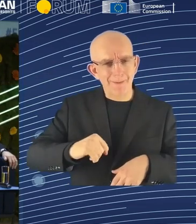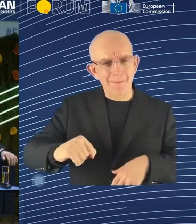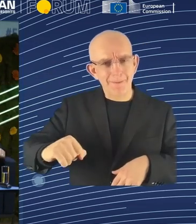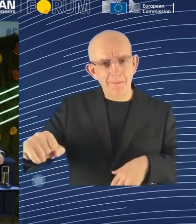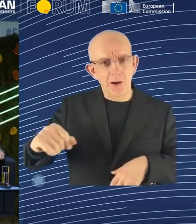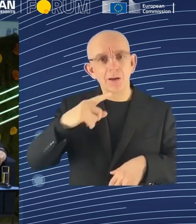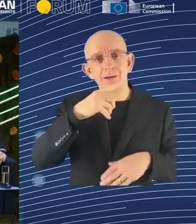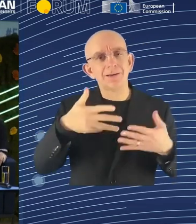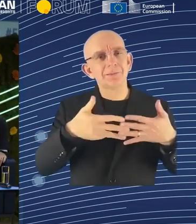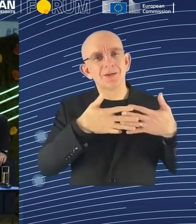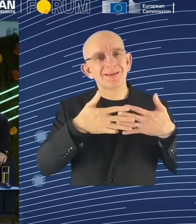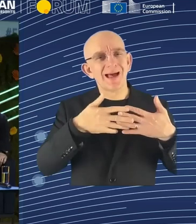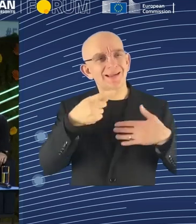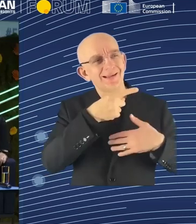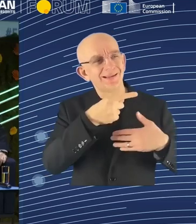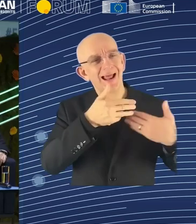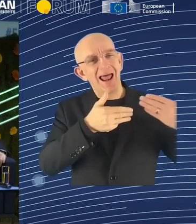there. So, you know,